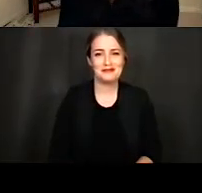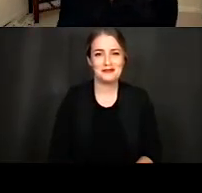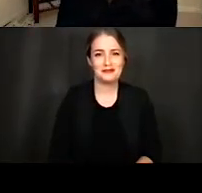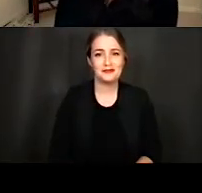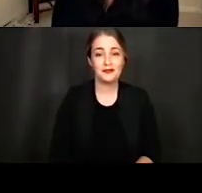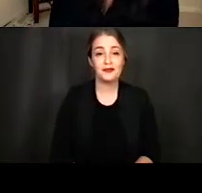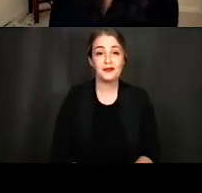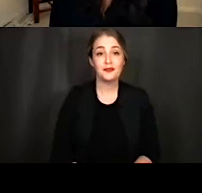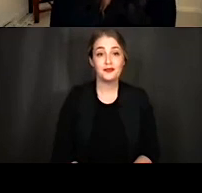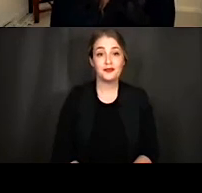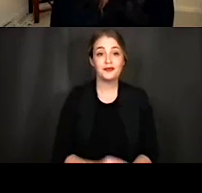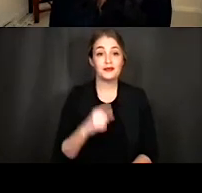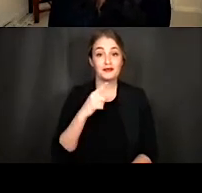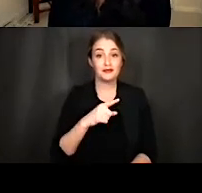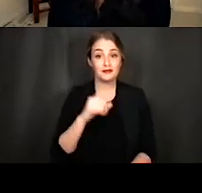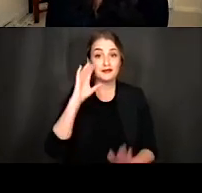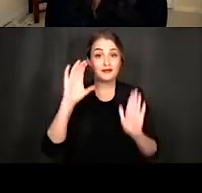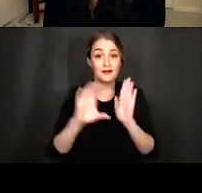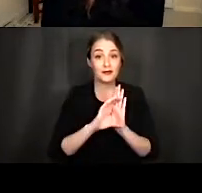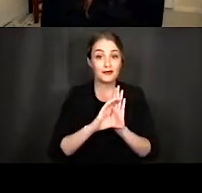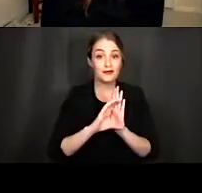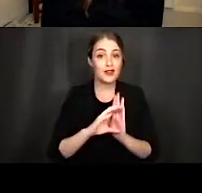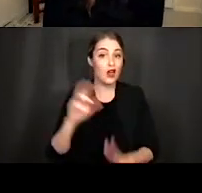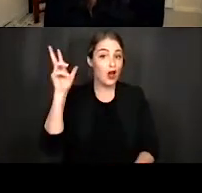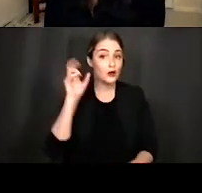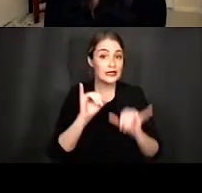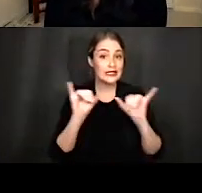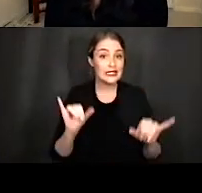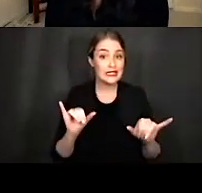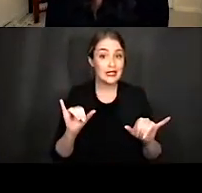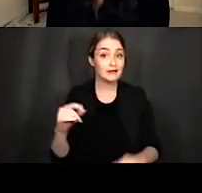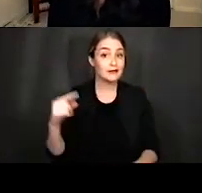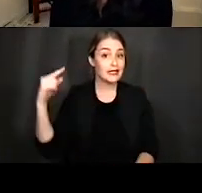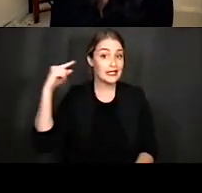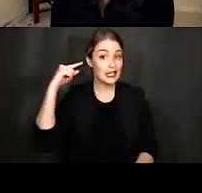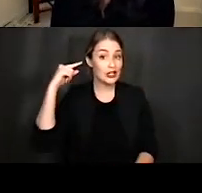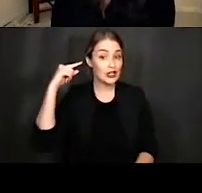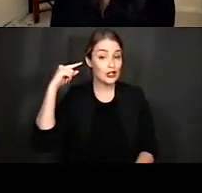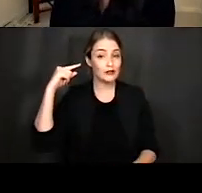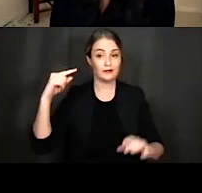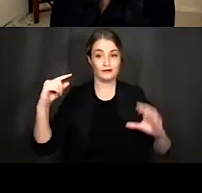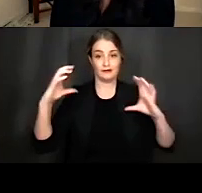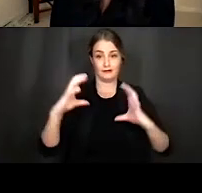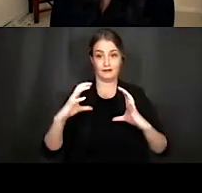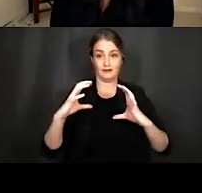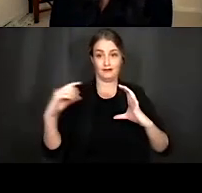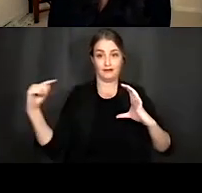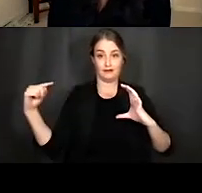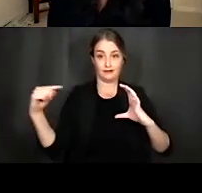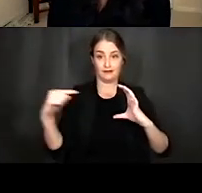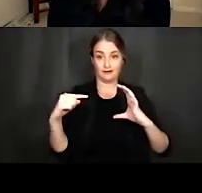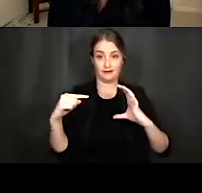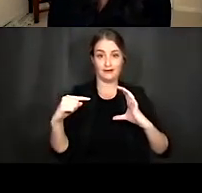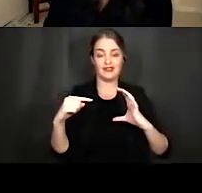So this is a schematic of the auditory system, which starts at the ear and ends at the auditory cortex of the brain, which has been